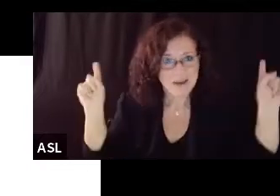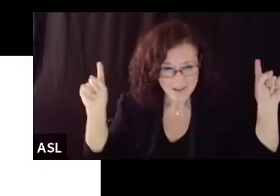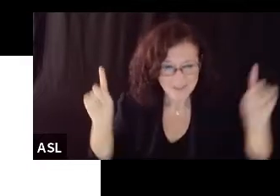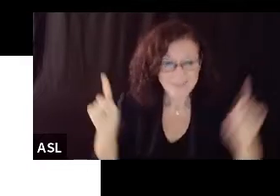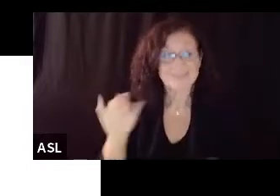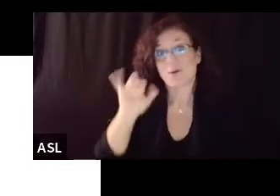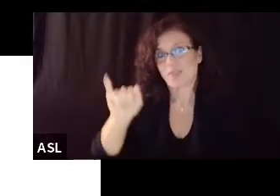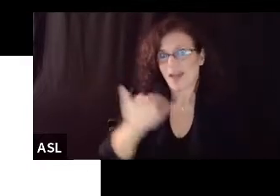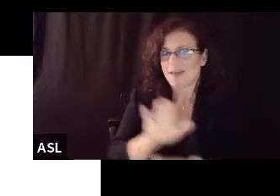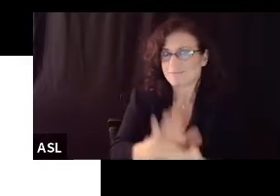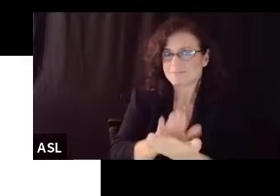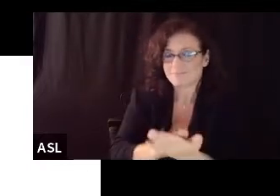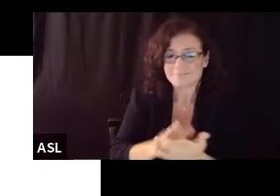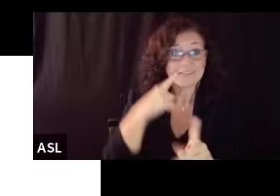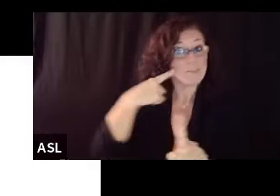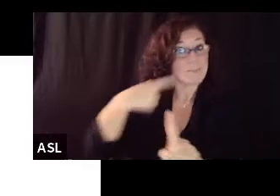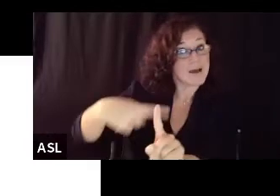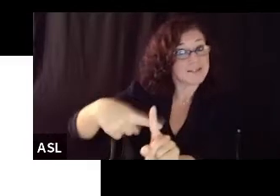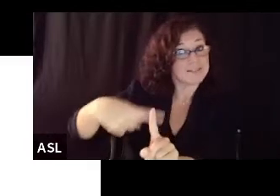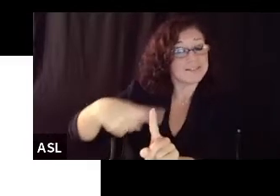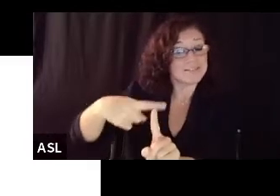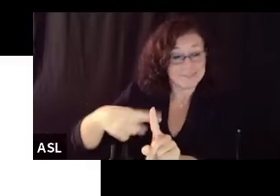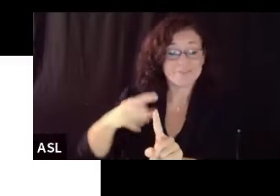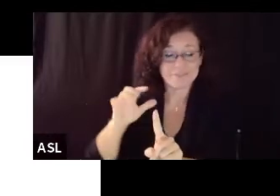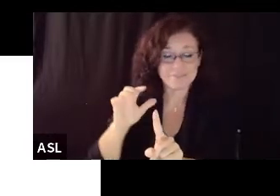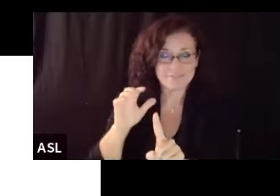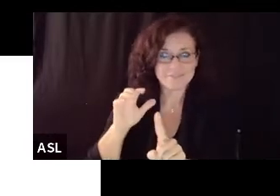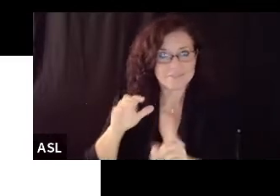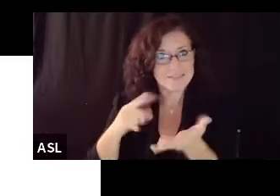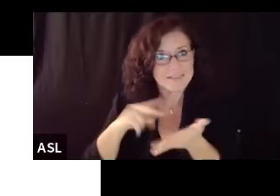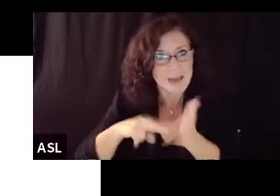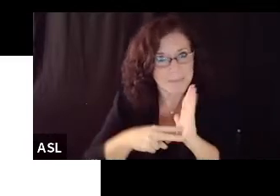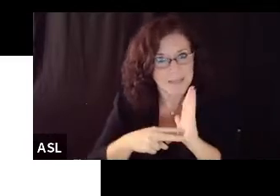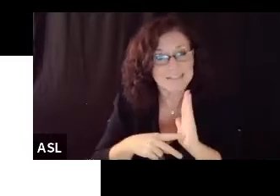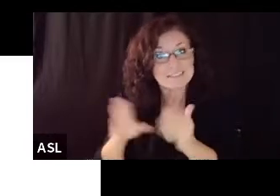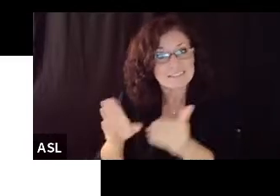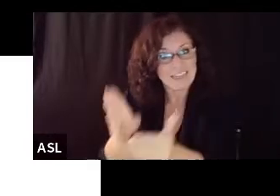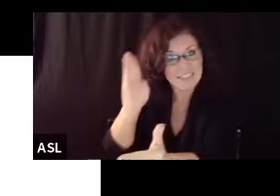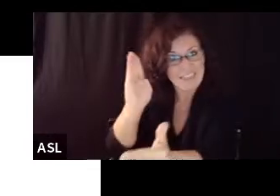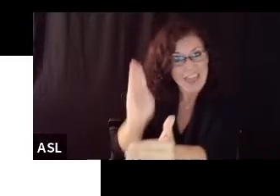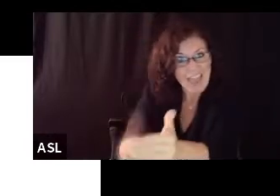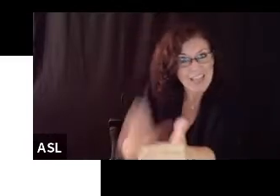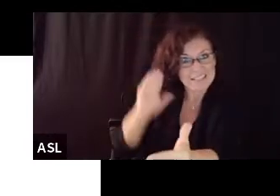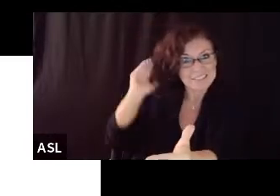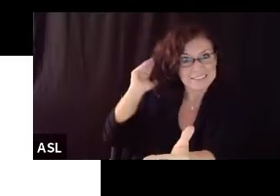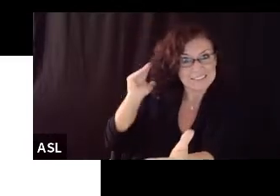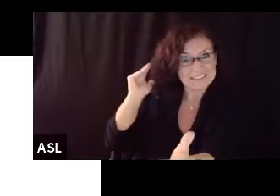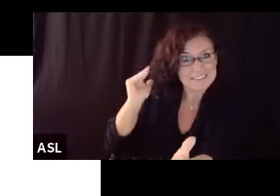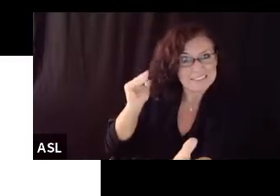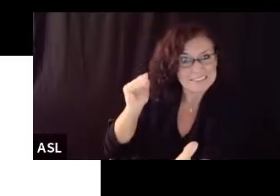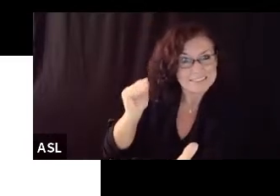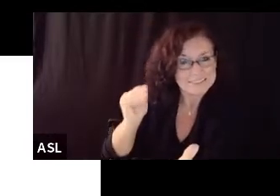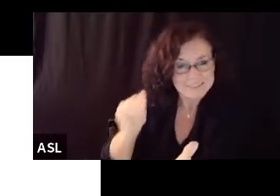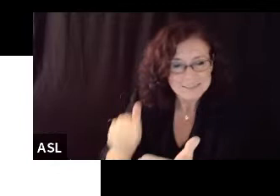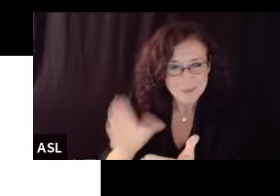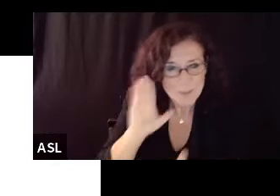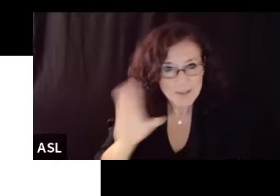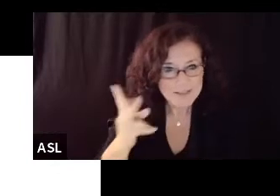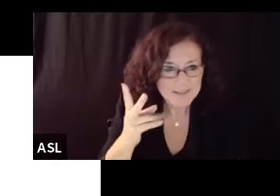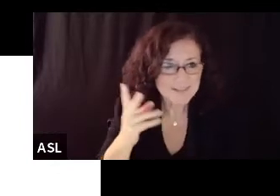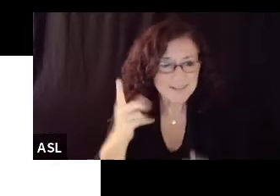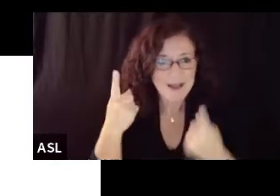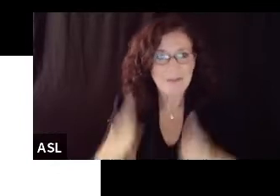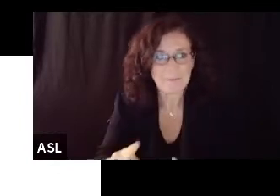that uh the light is at the end of the tunnel so I'm actually going to pause there um that's uh that's all I prepared with regards to